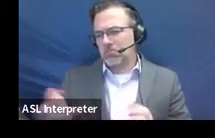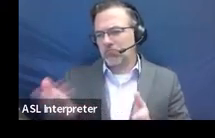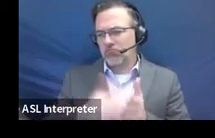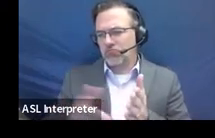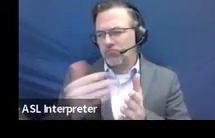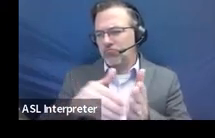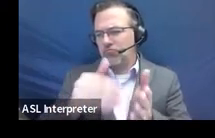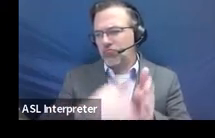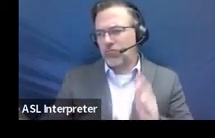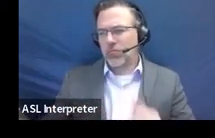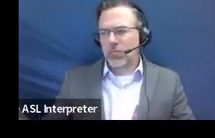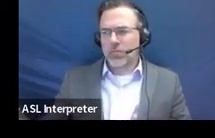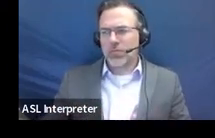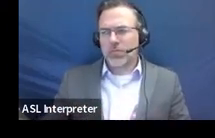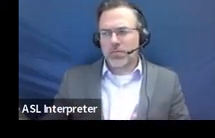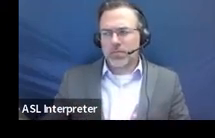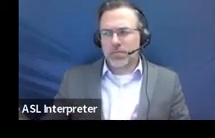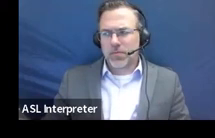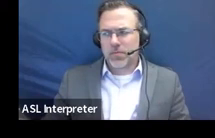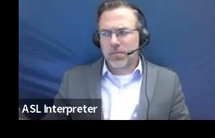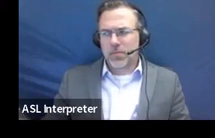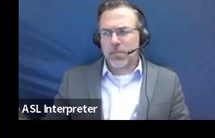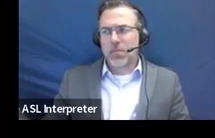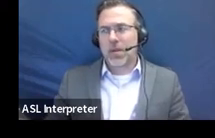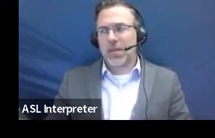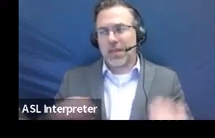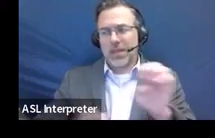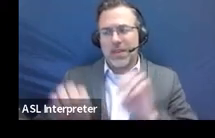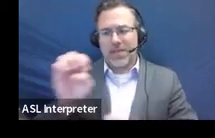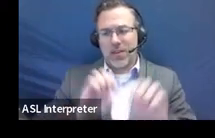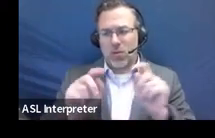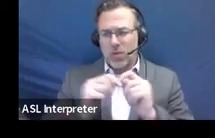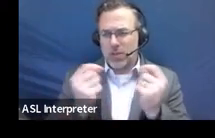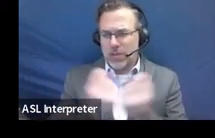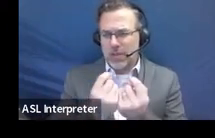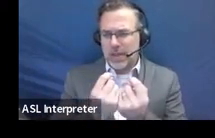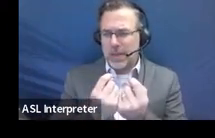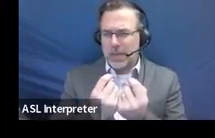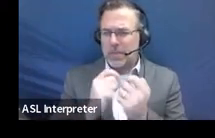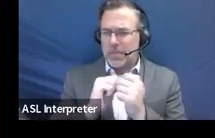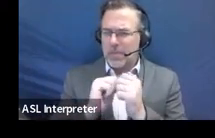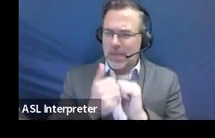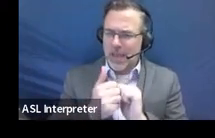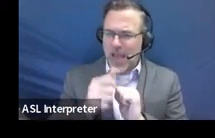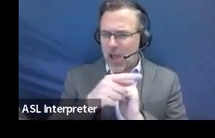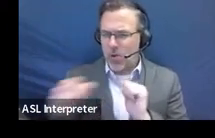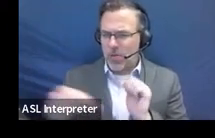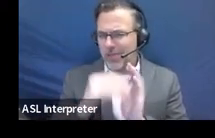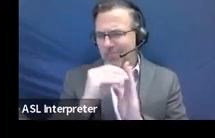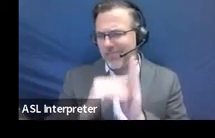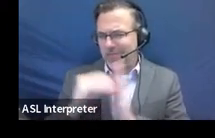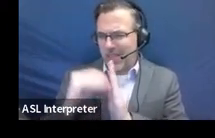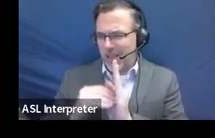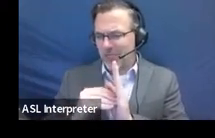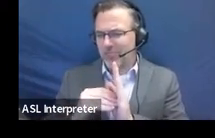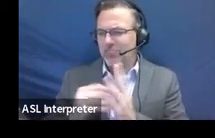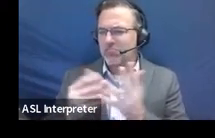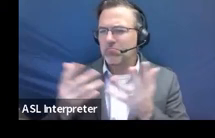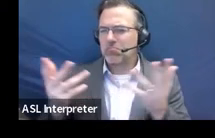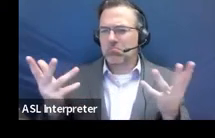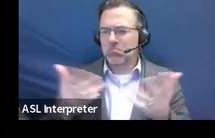what those evaluations look like, and when you're filling out this form, what eligibility category you're looking at.